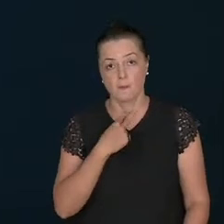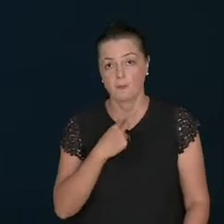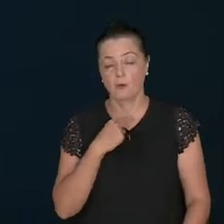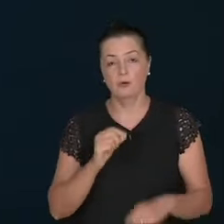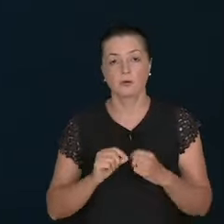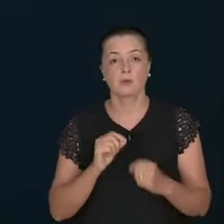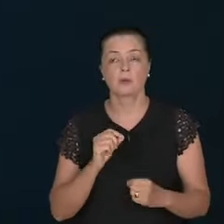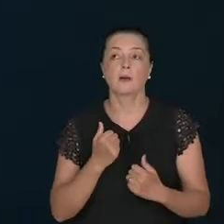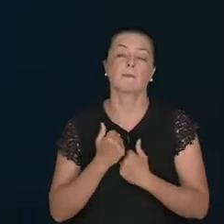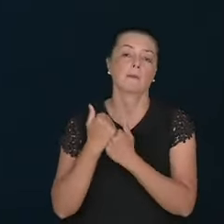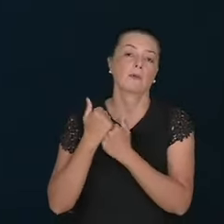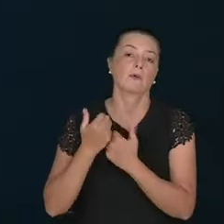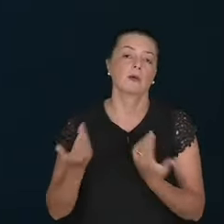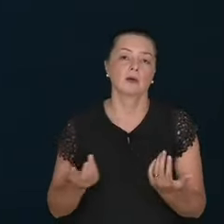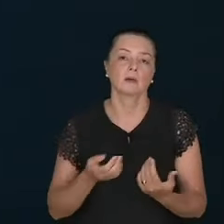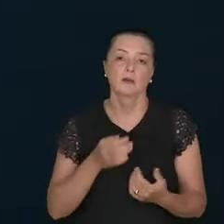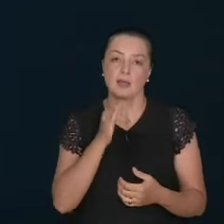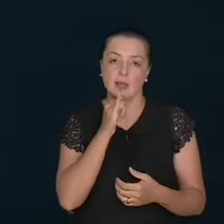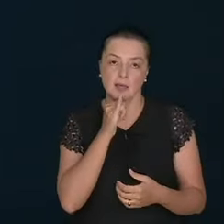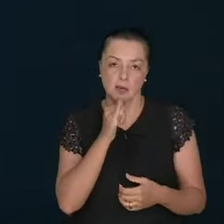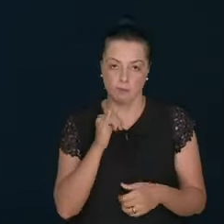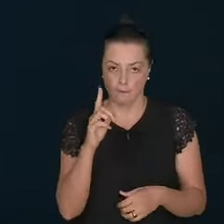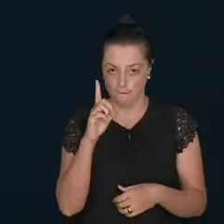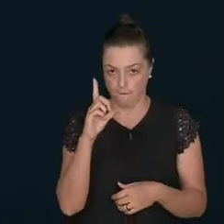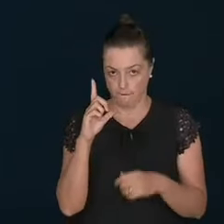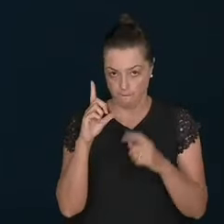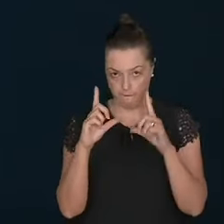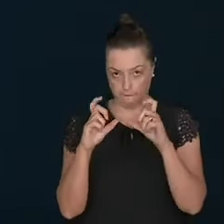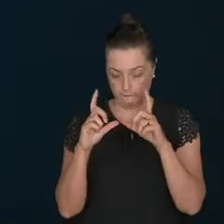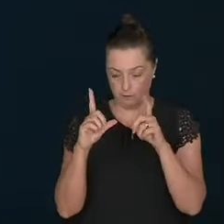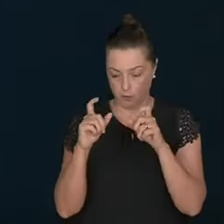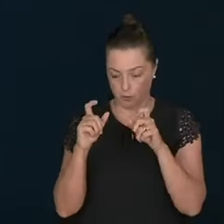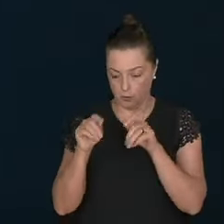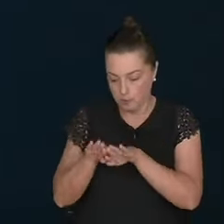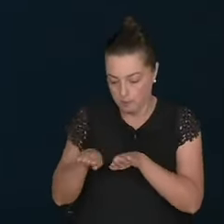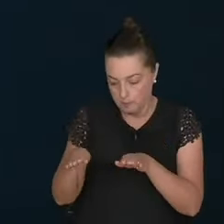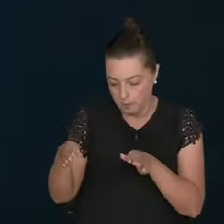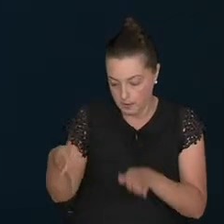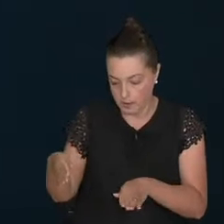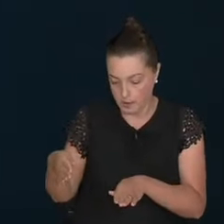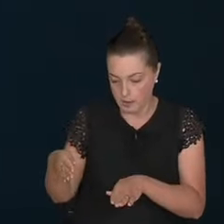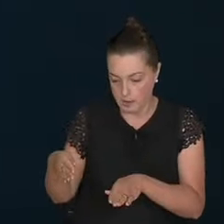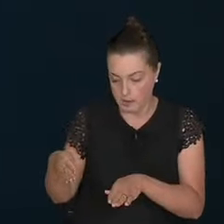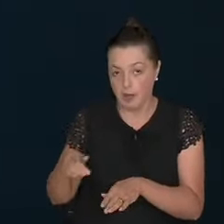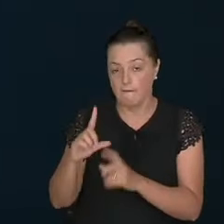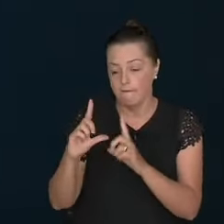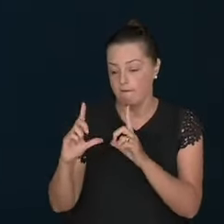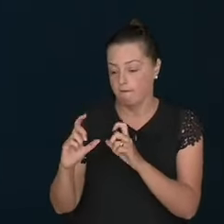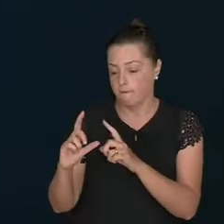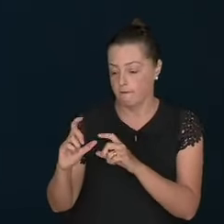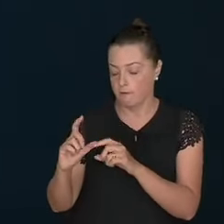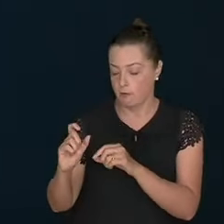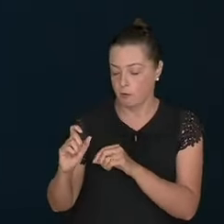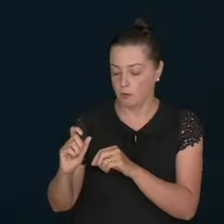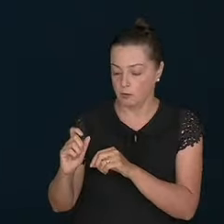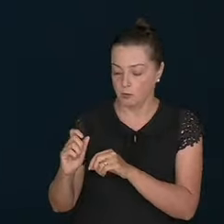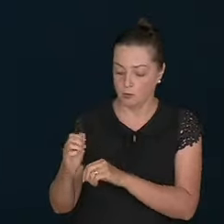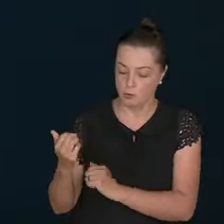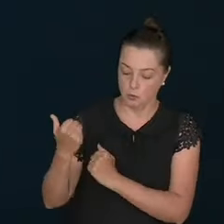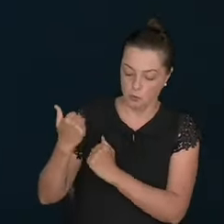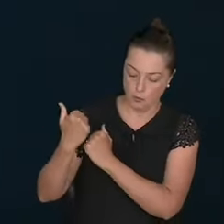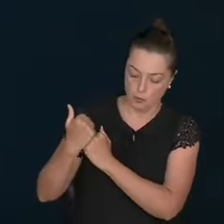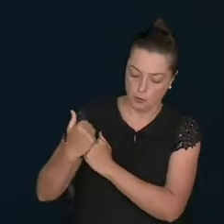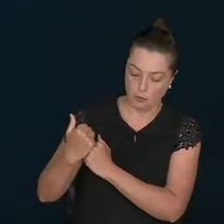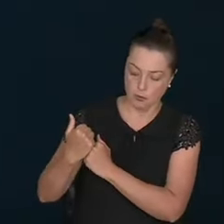Behold. Holding. Just like. You hold. A photograph. The. The photograph. The picture.